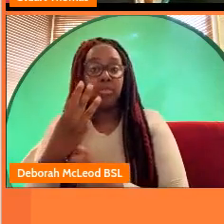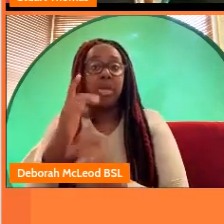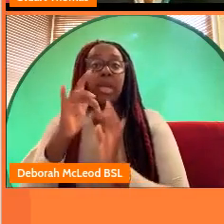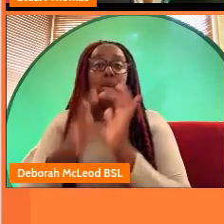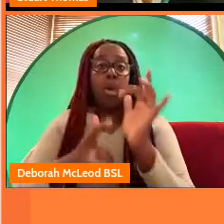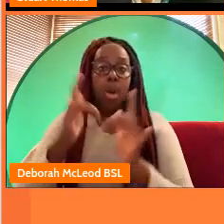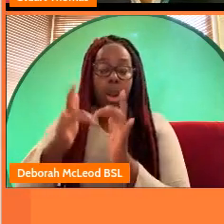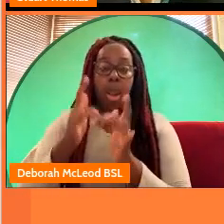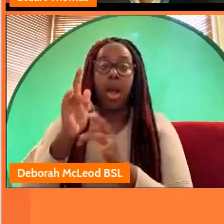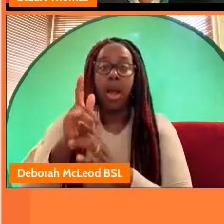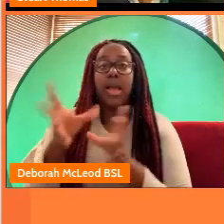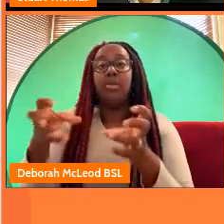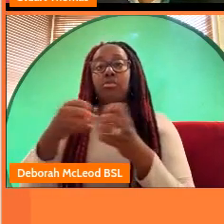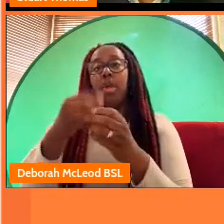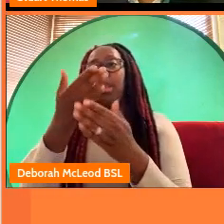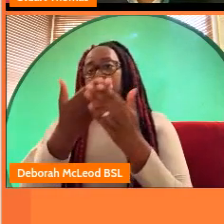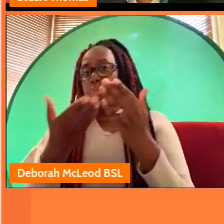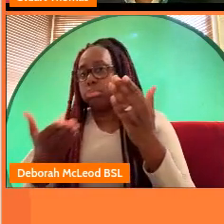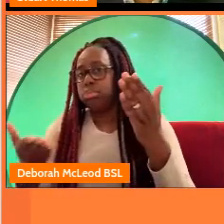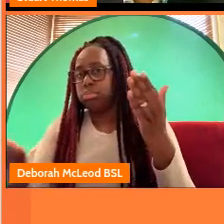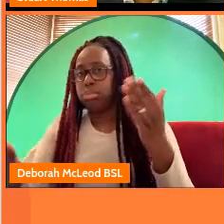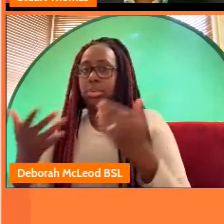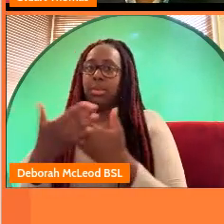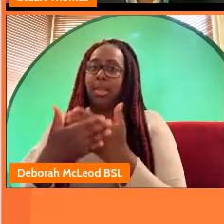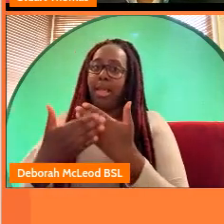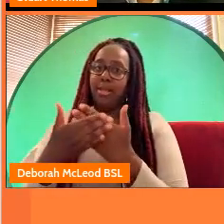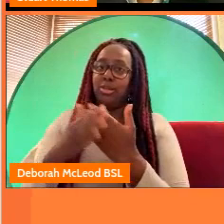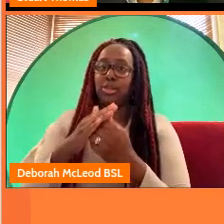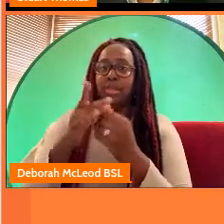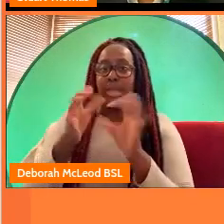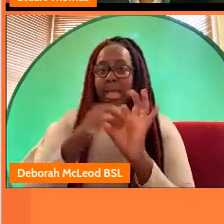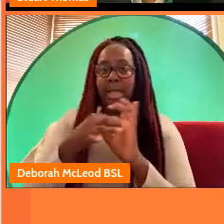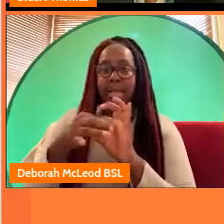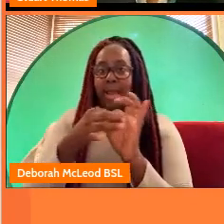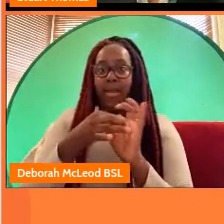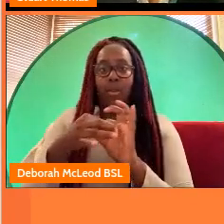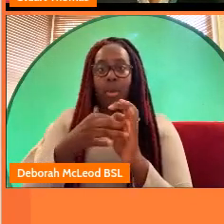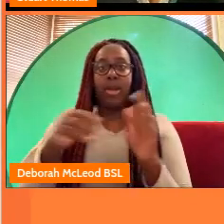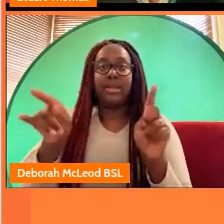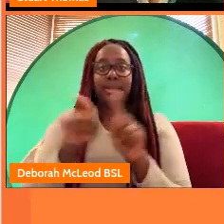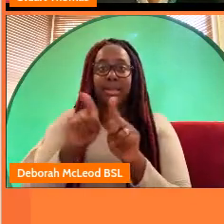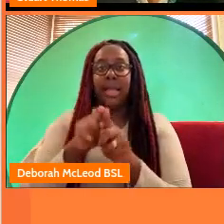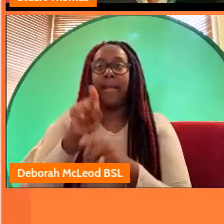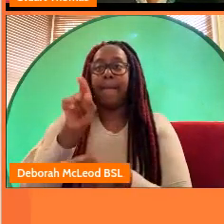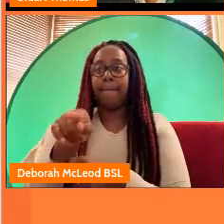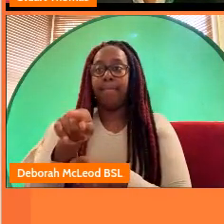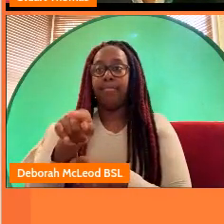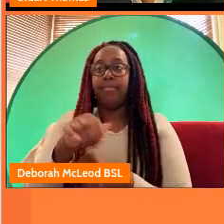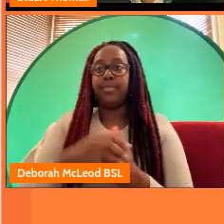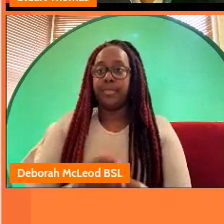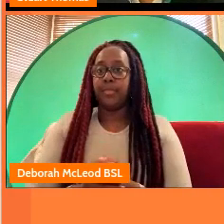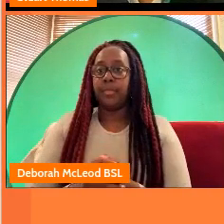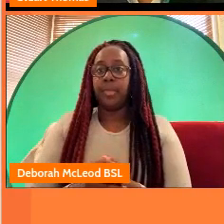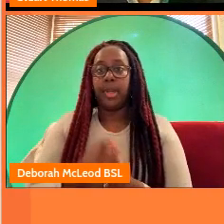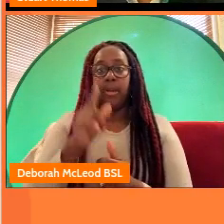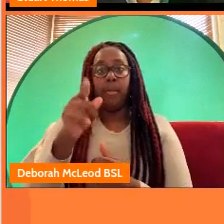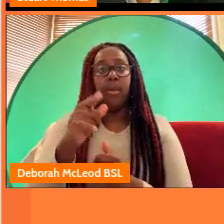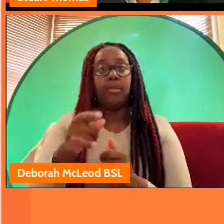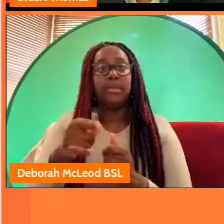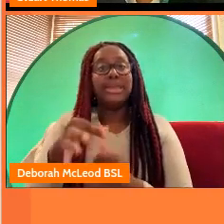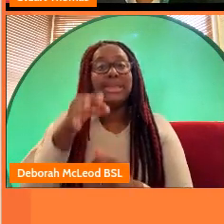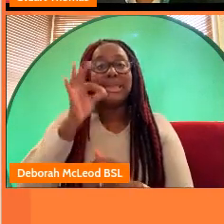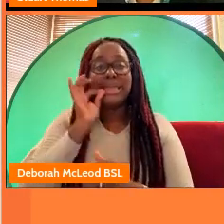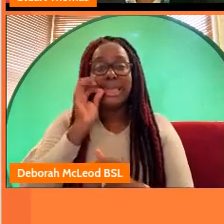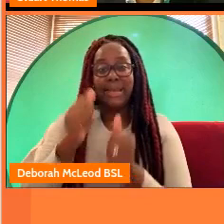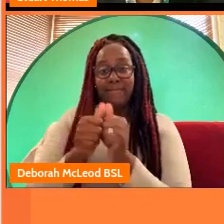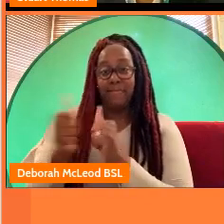wm newsbeat asian network one extra and the archers as the anchor tenant of the tea factory the bbc will